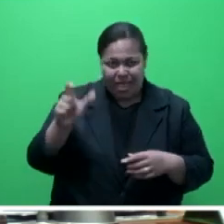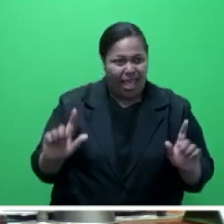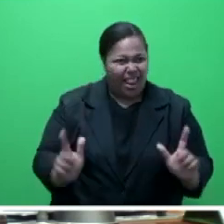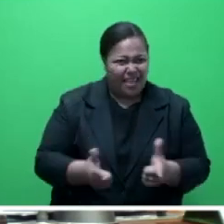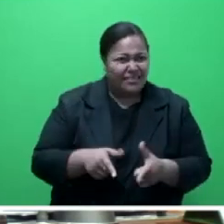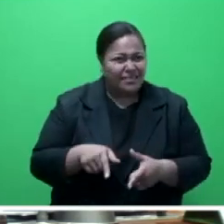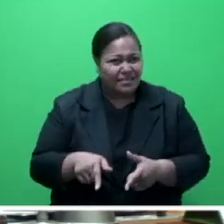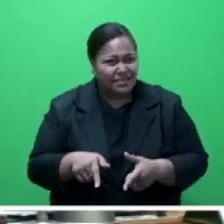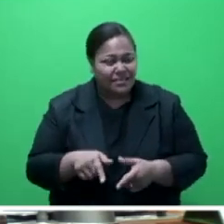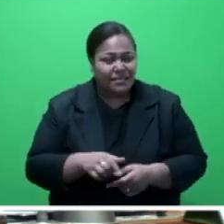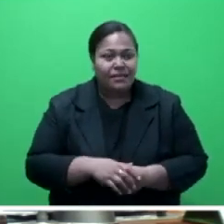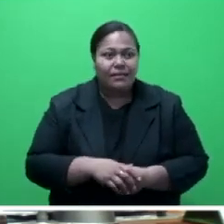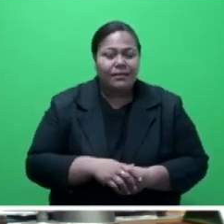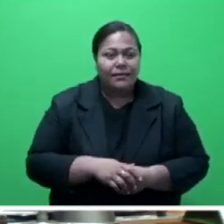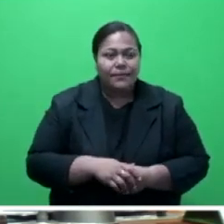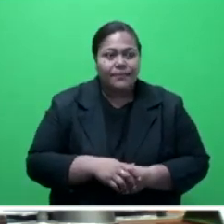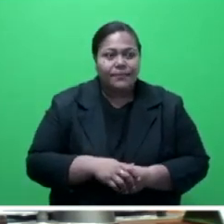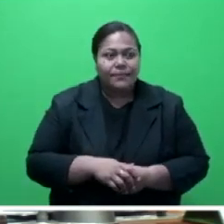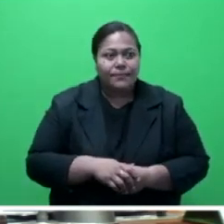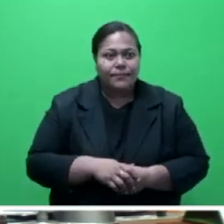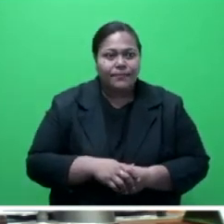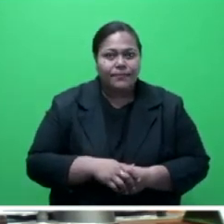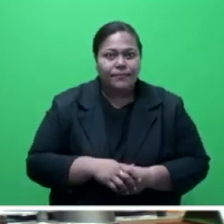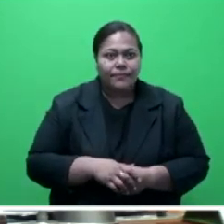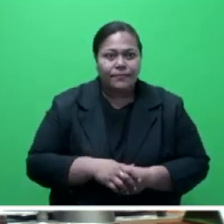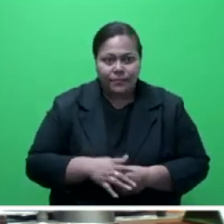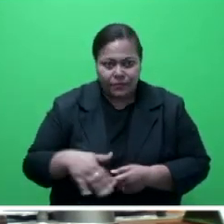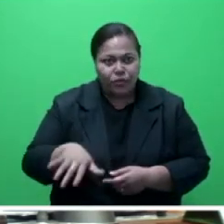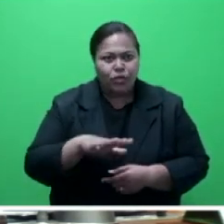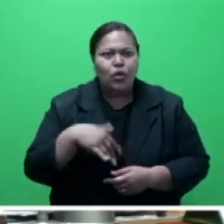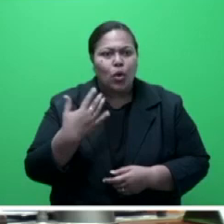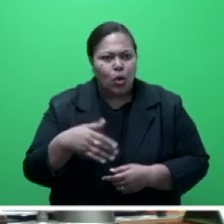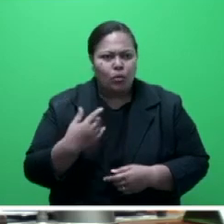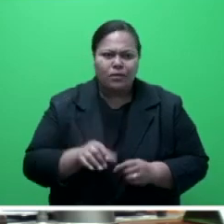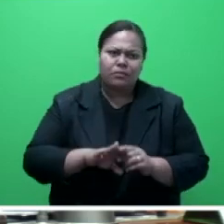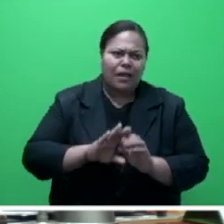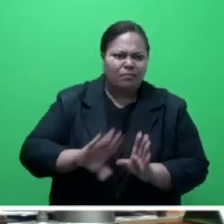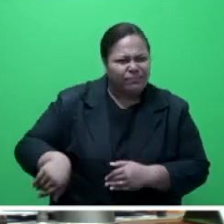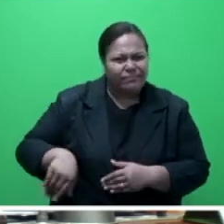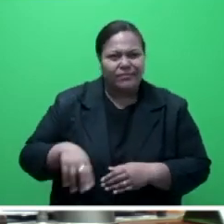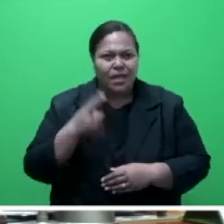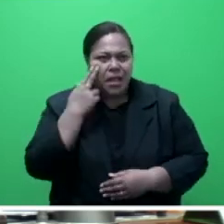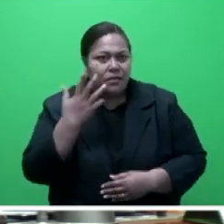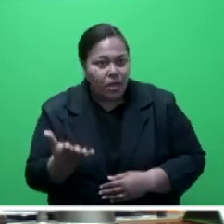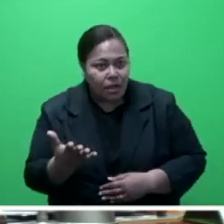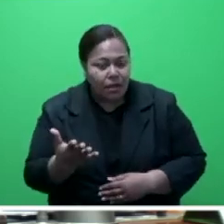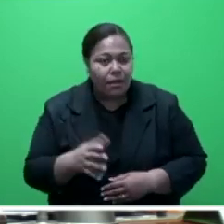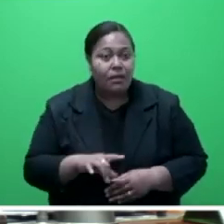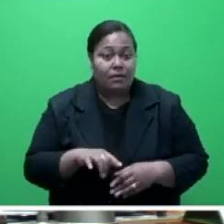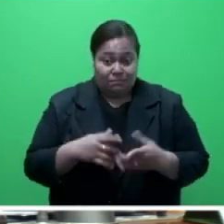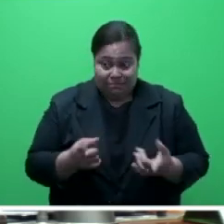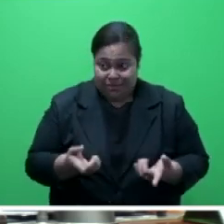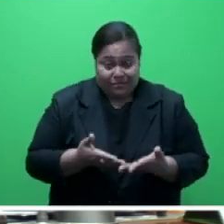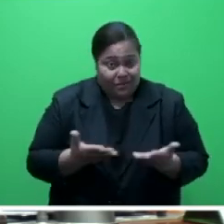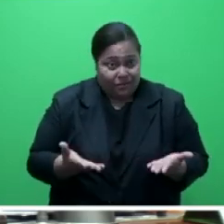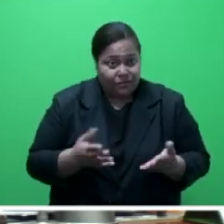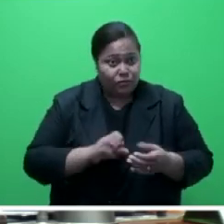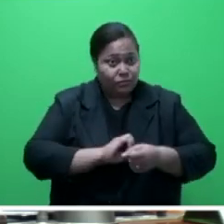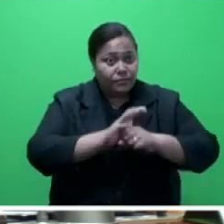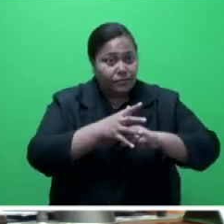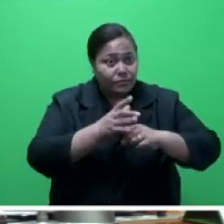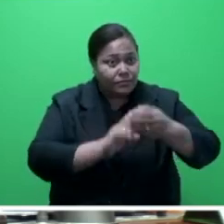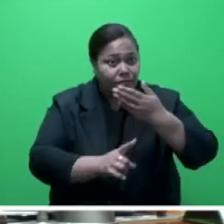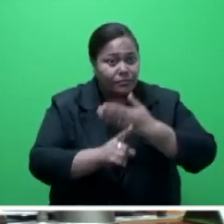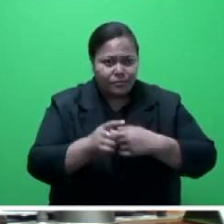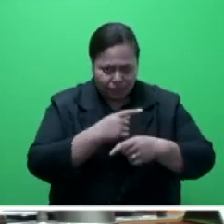dispose, effluence, and exterminate nature. Given current COVID-19 crisis, I am sure we have